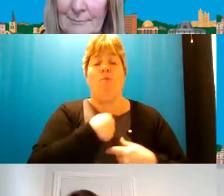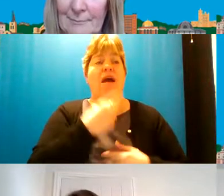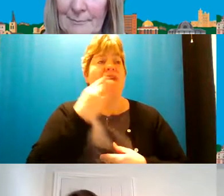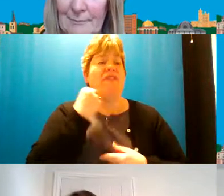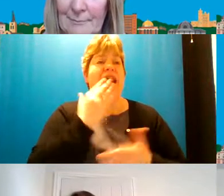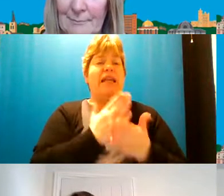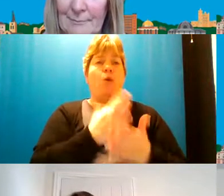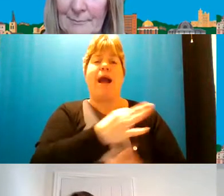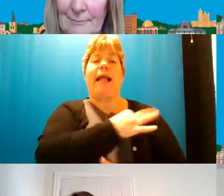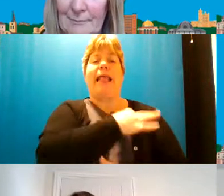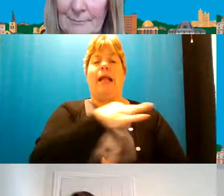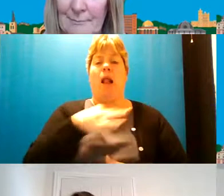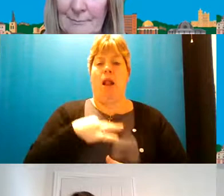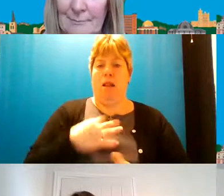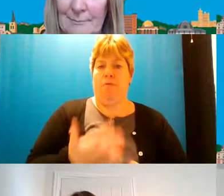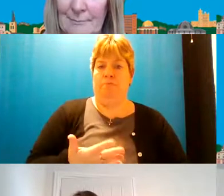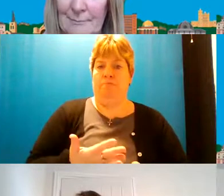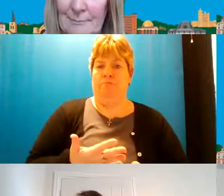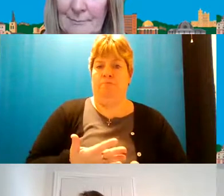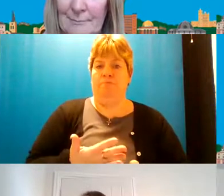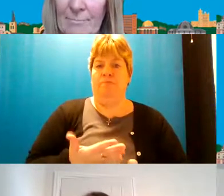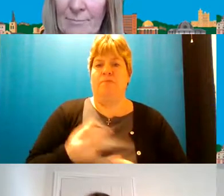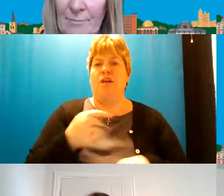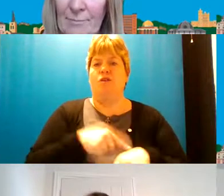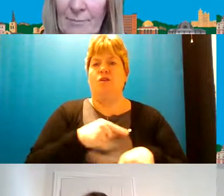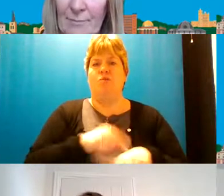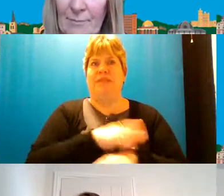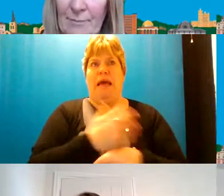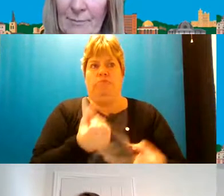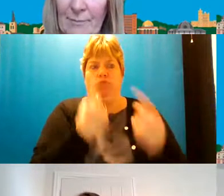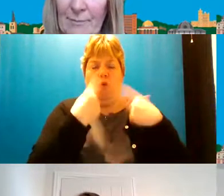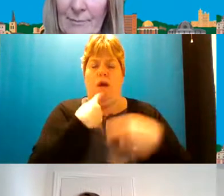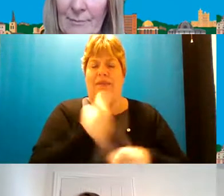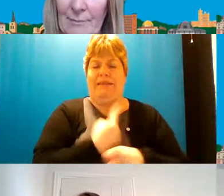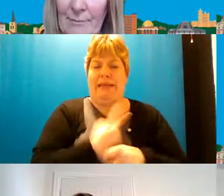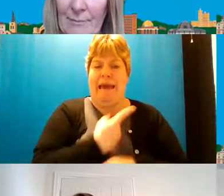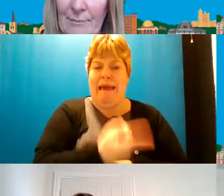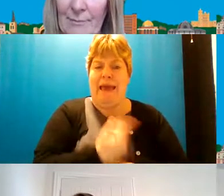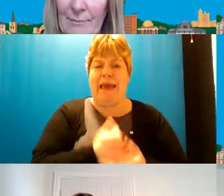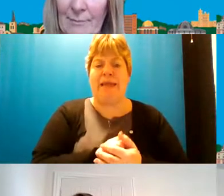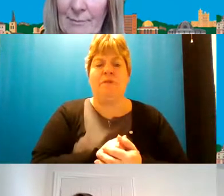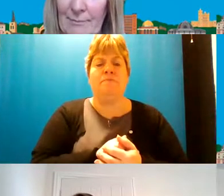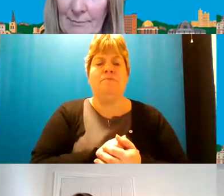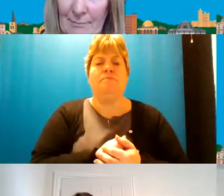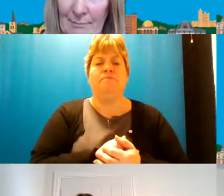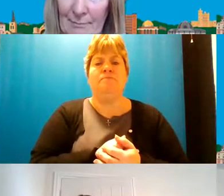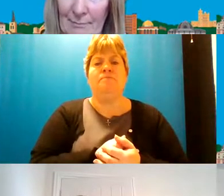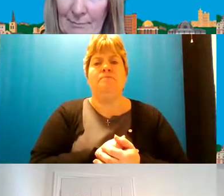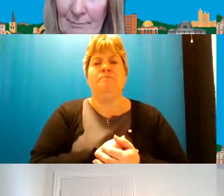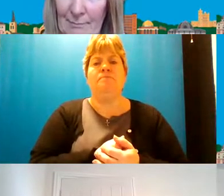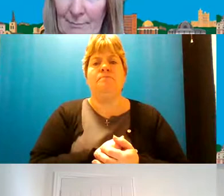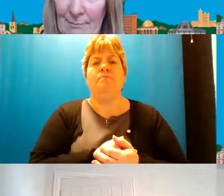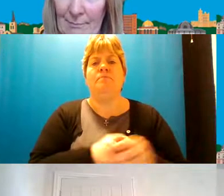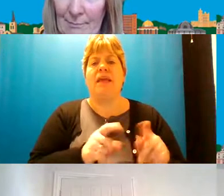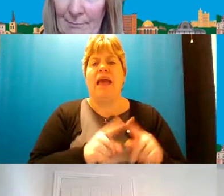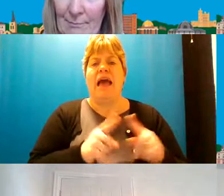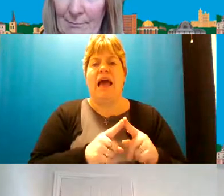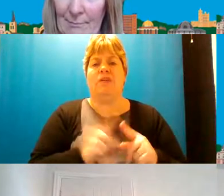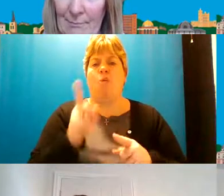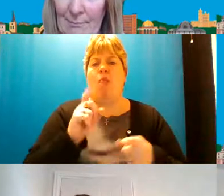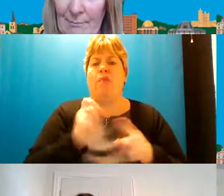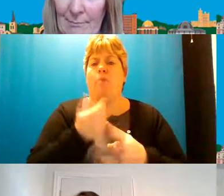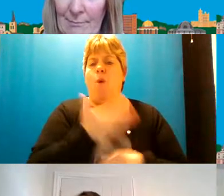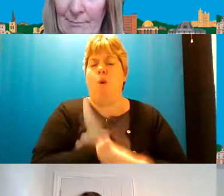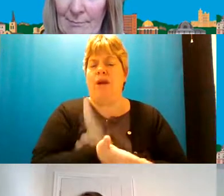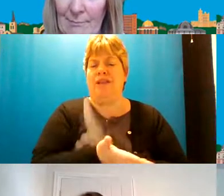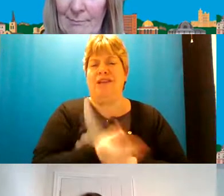quite clinical um sometimes i don't understand what they're saying um and they don't see the point in things and you know what